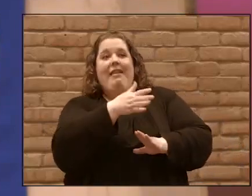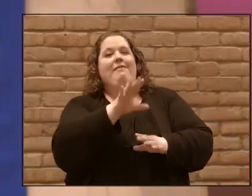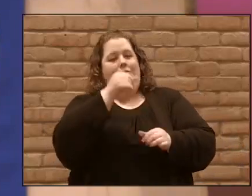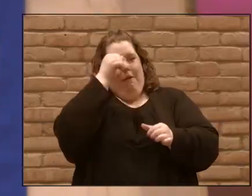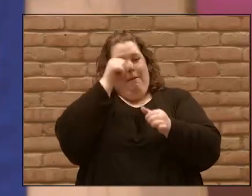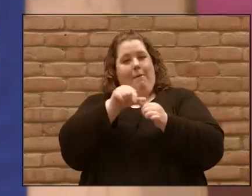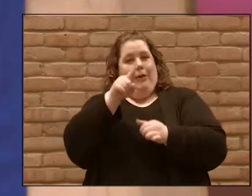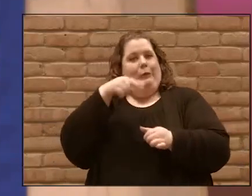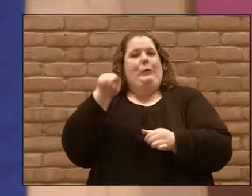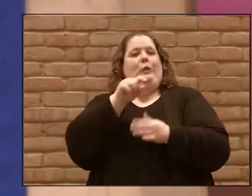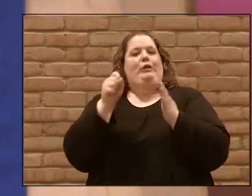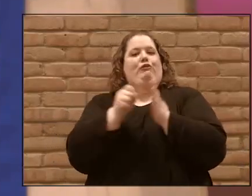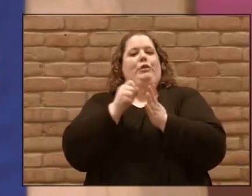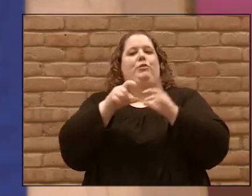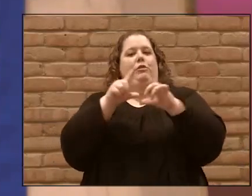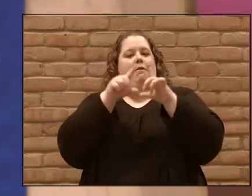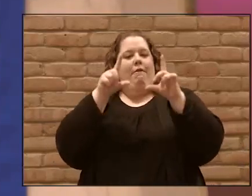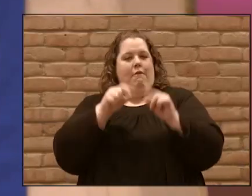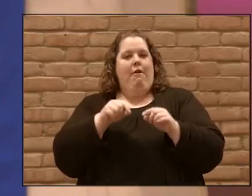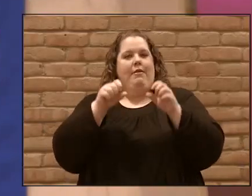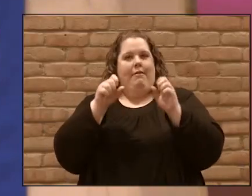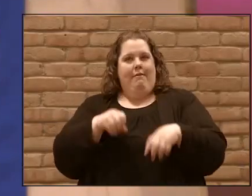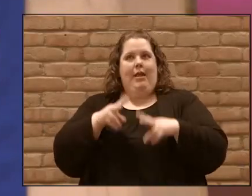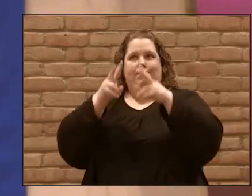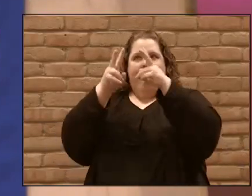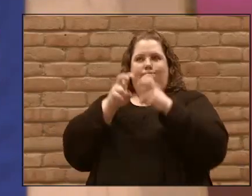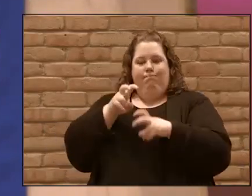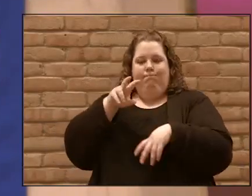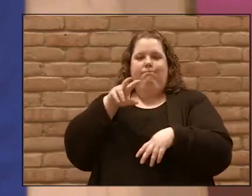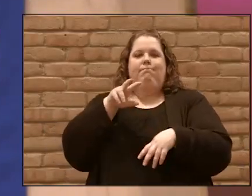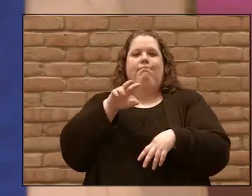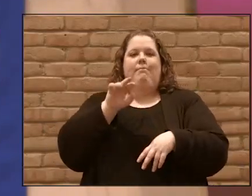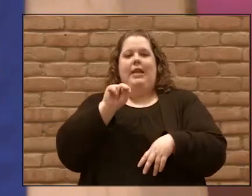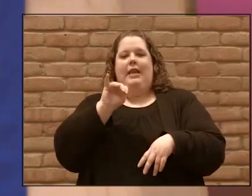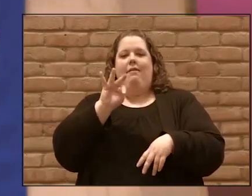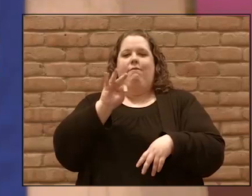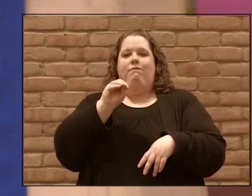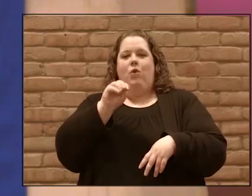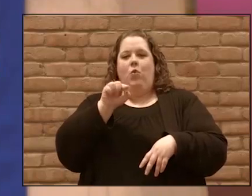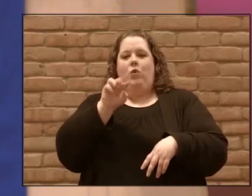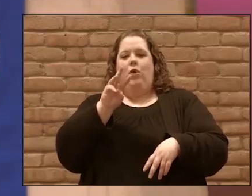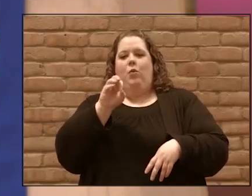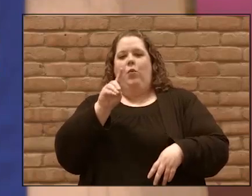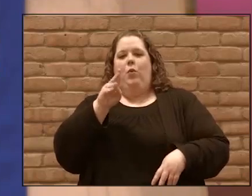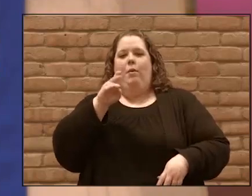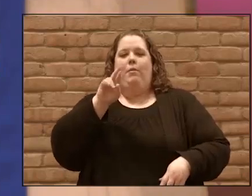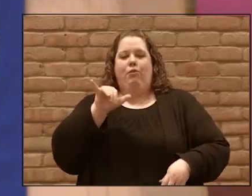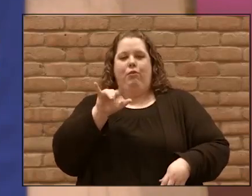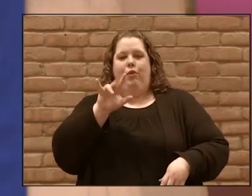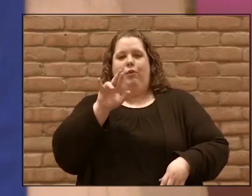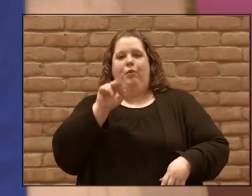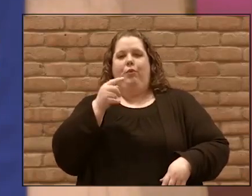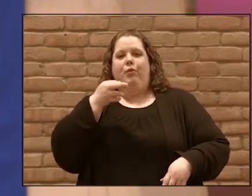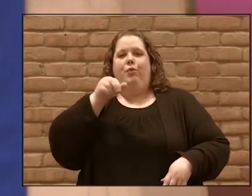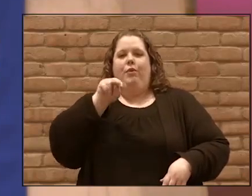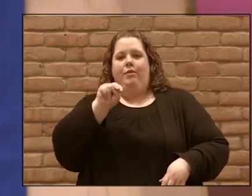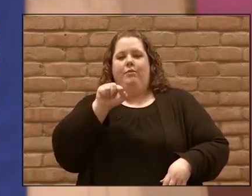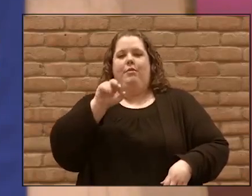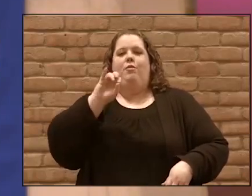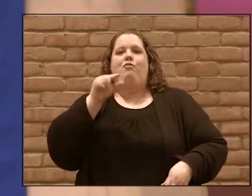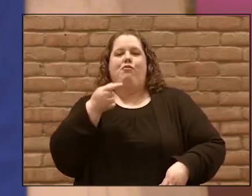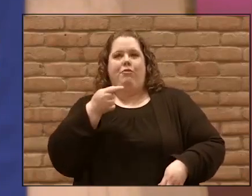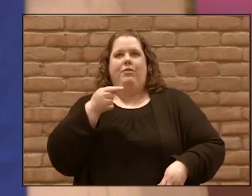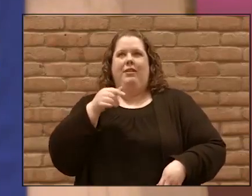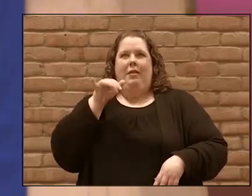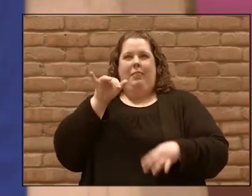anytime online at info.woodburylutheran.org. And that's a way that you can take the message for today a little bit deeper